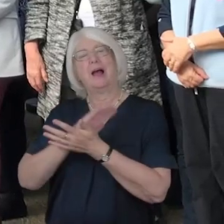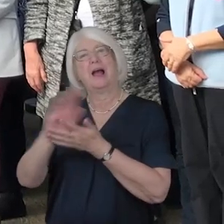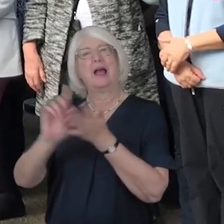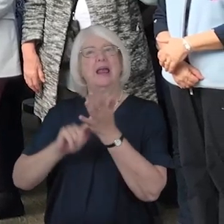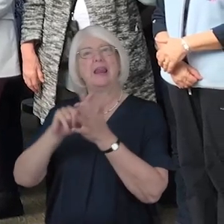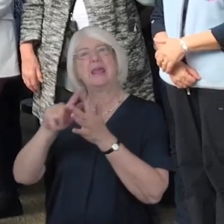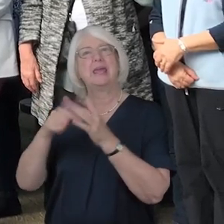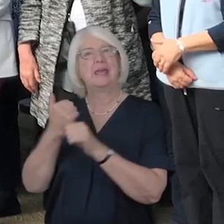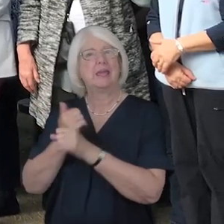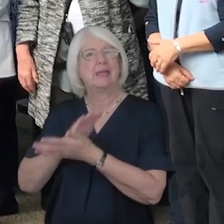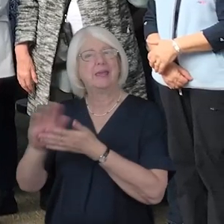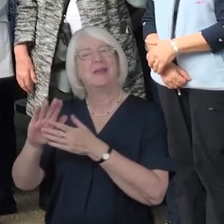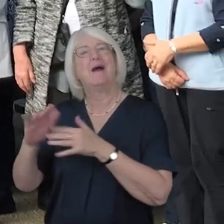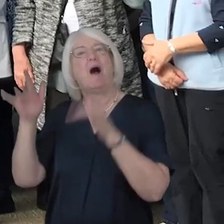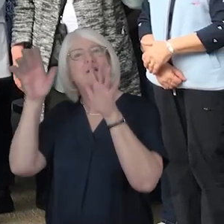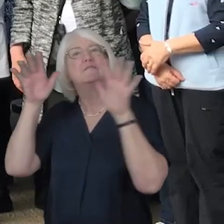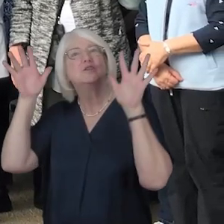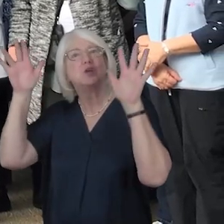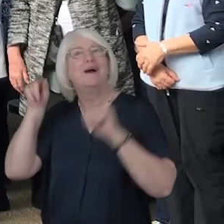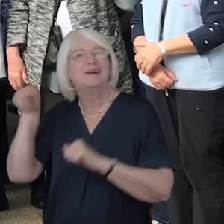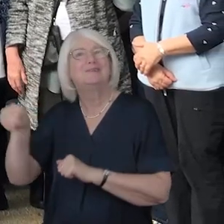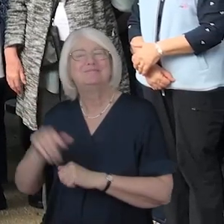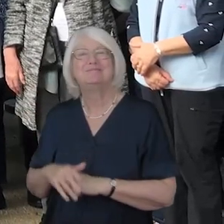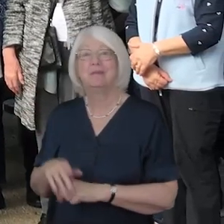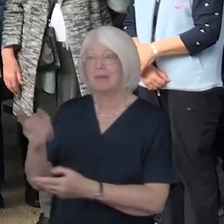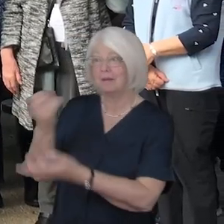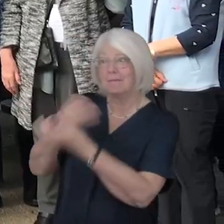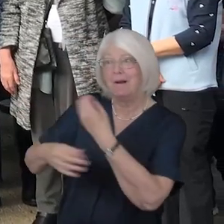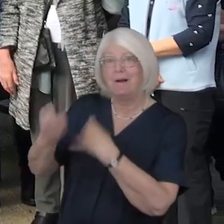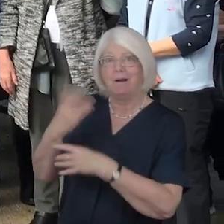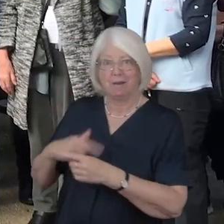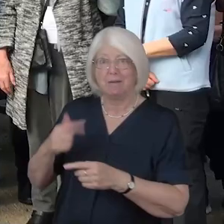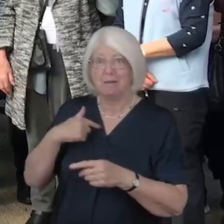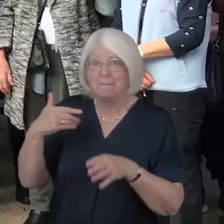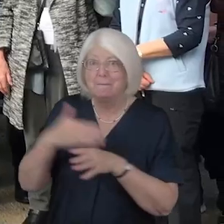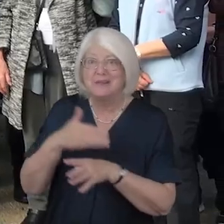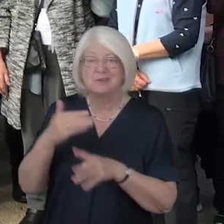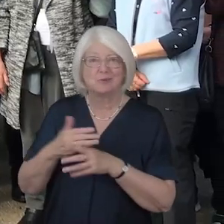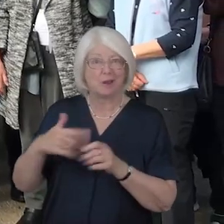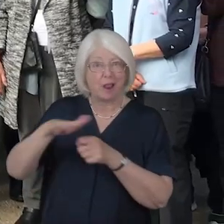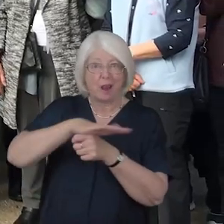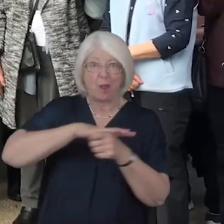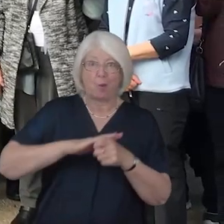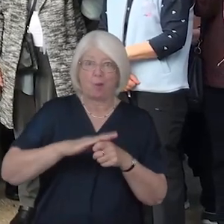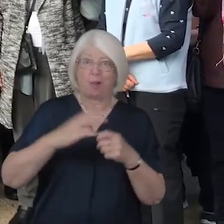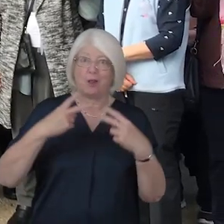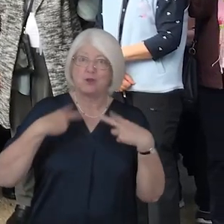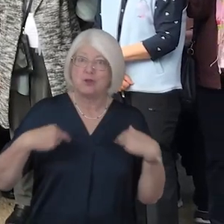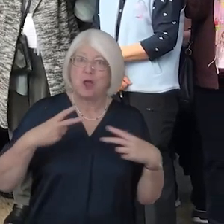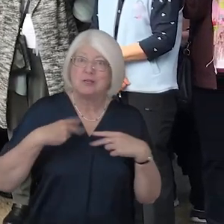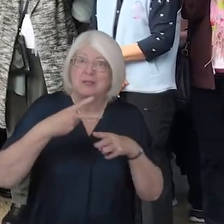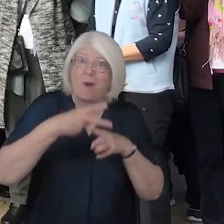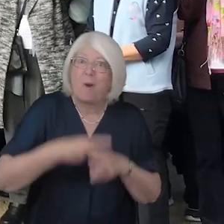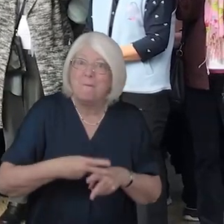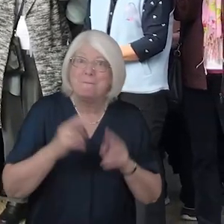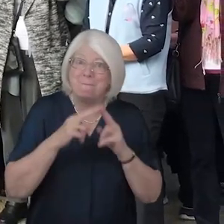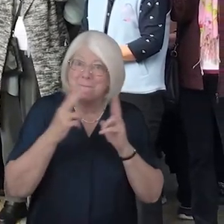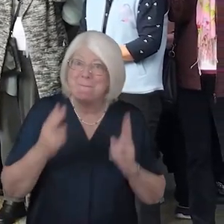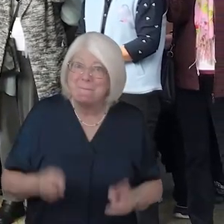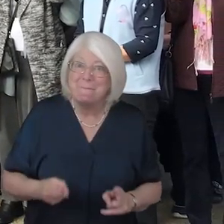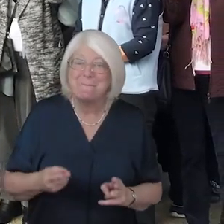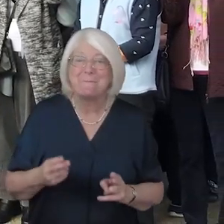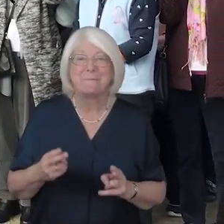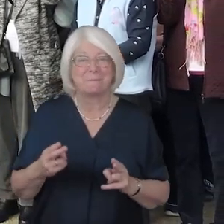told us how their ministry encompasses a local nursing home with regular services attracting up to a dozen people each time